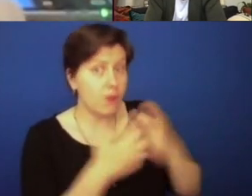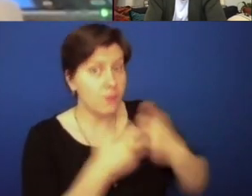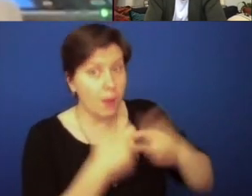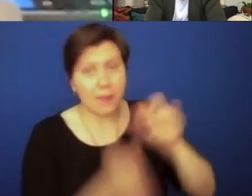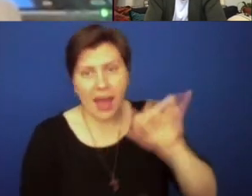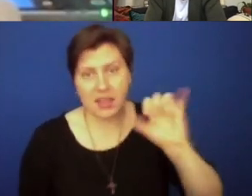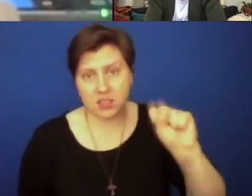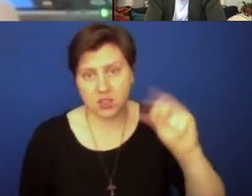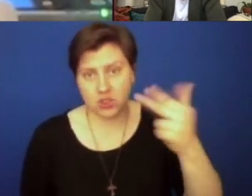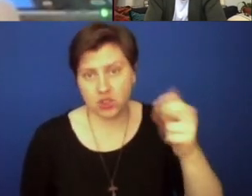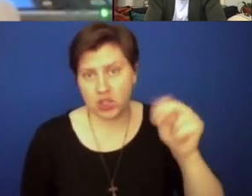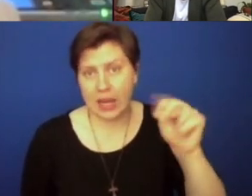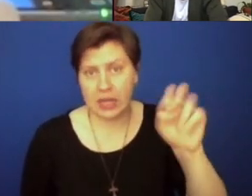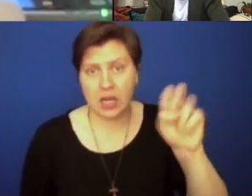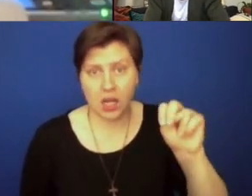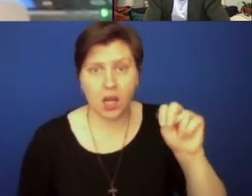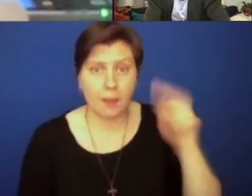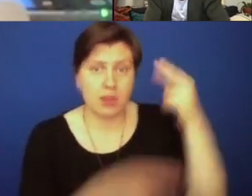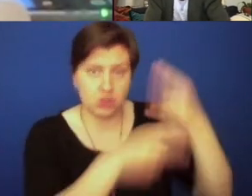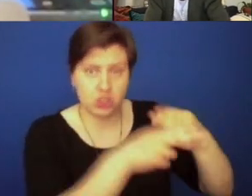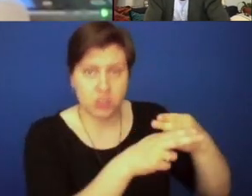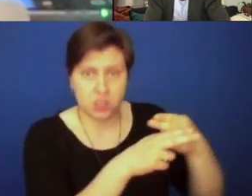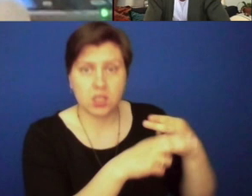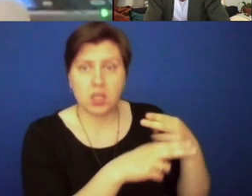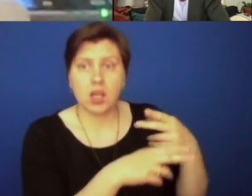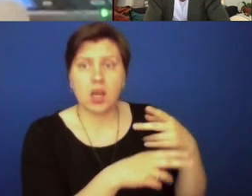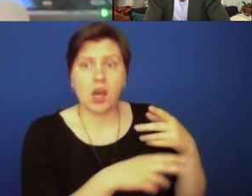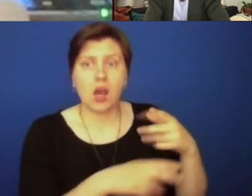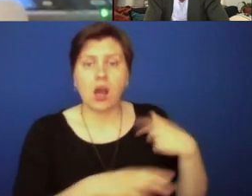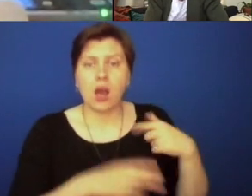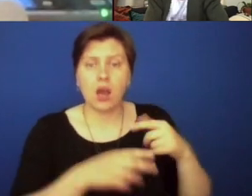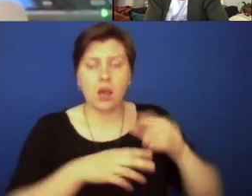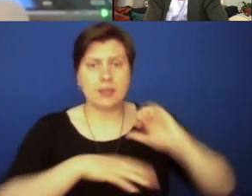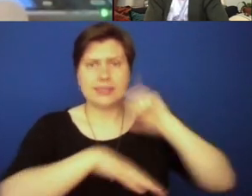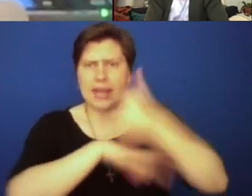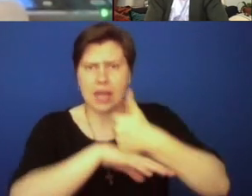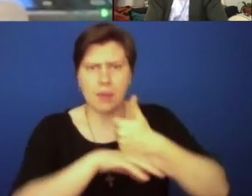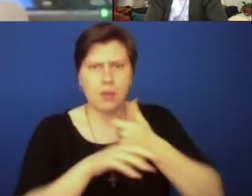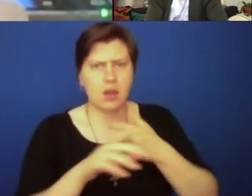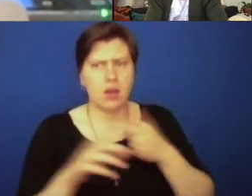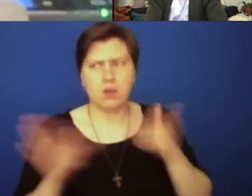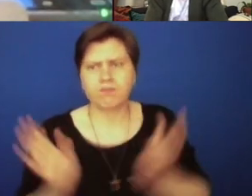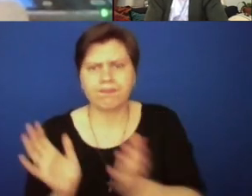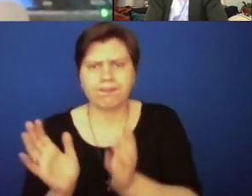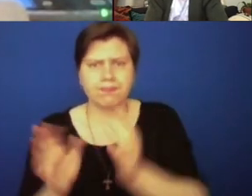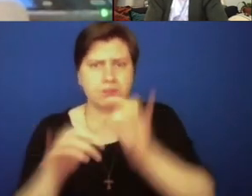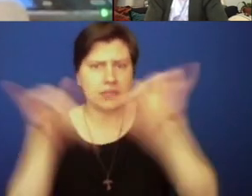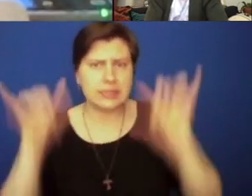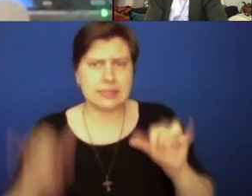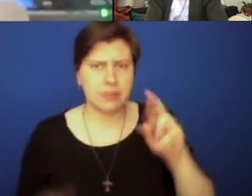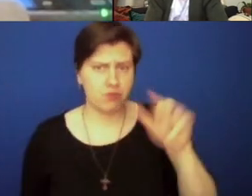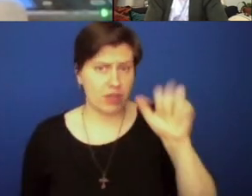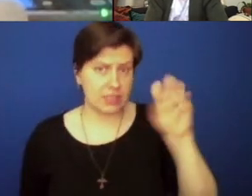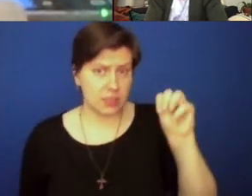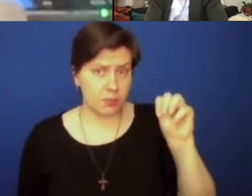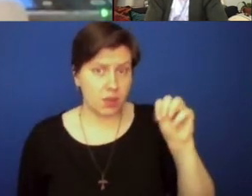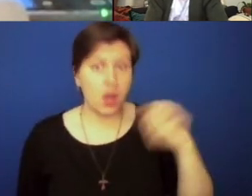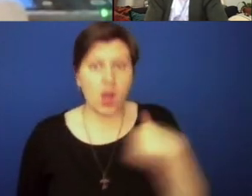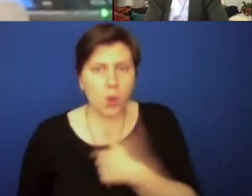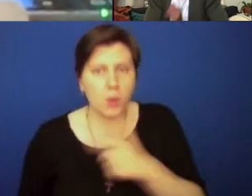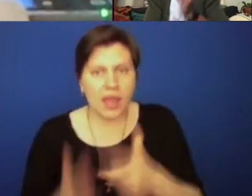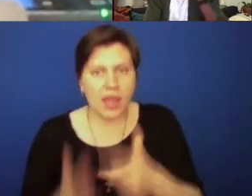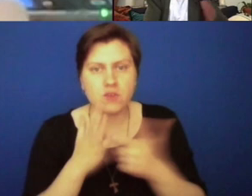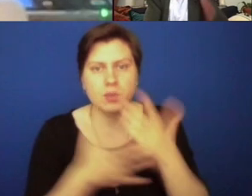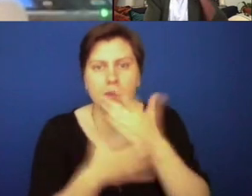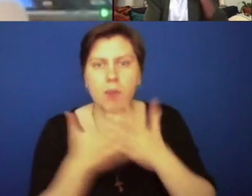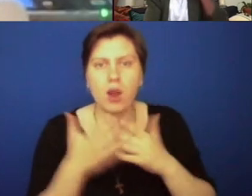problem, as Shannon has outlined in creating and perpetuating the system of racism. We also have to be a part